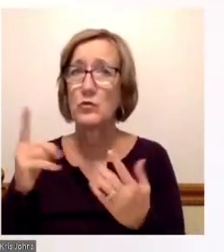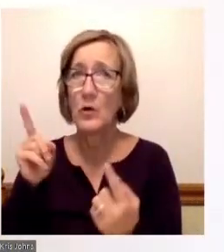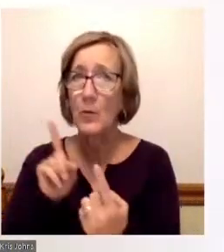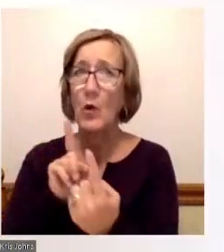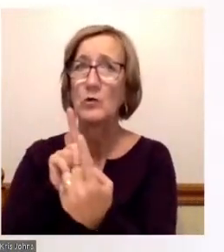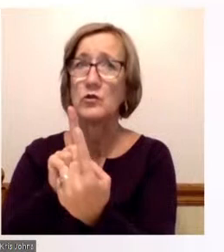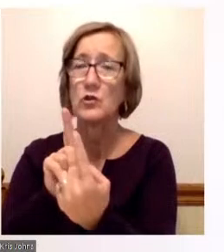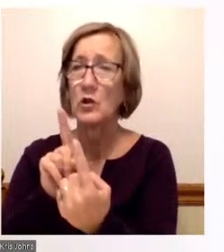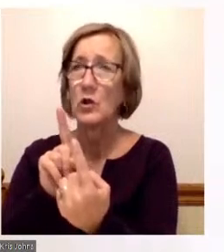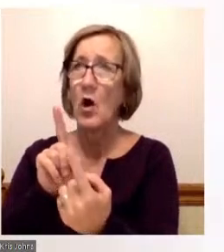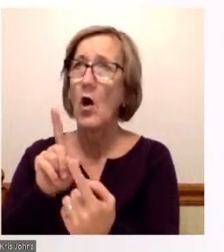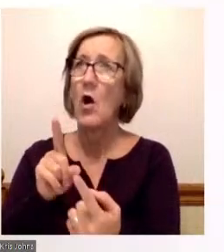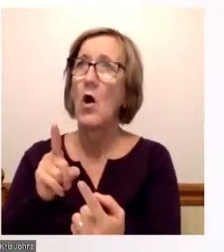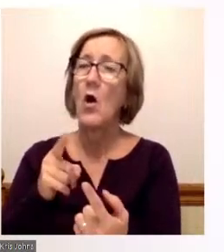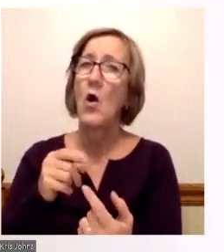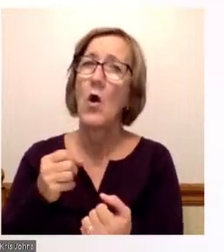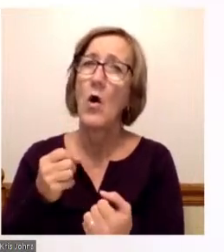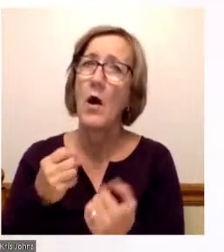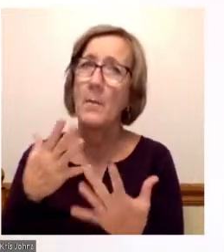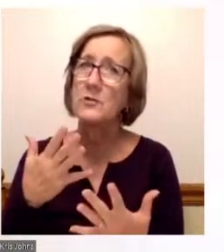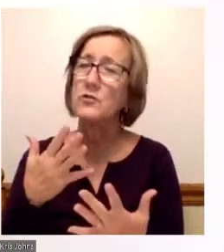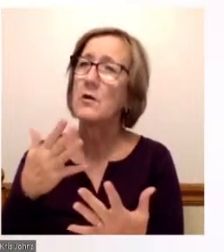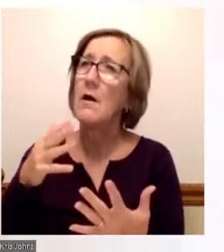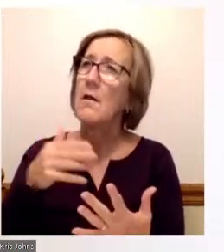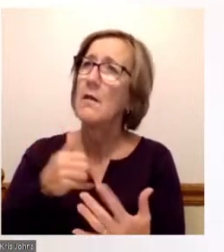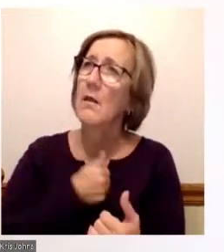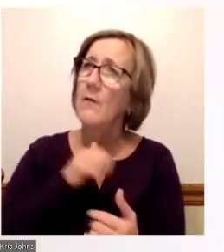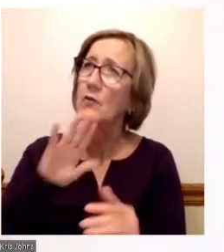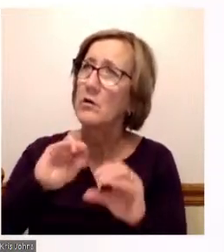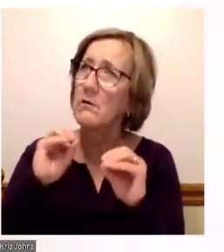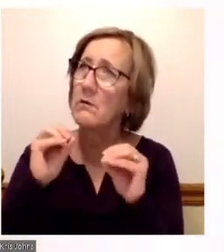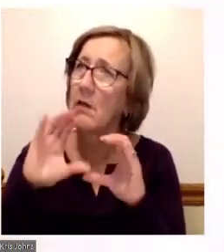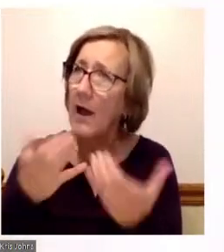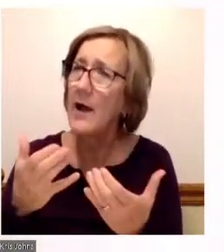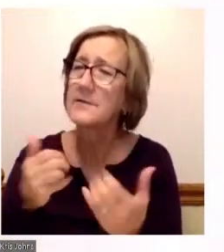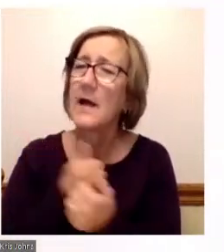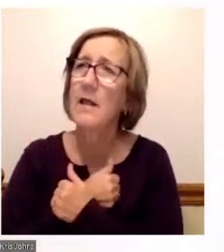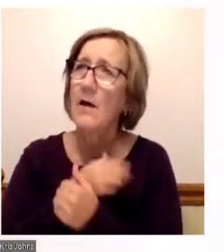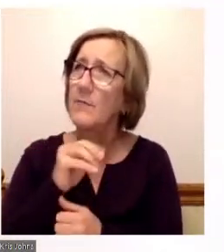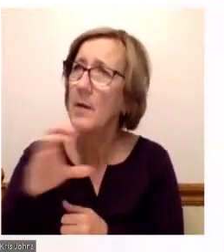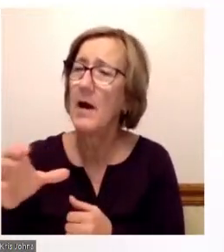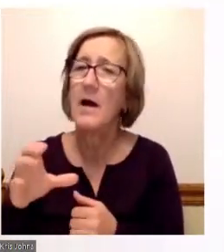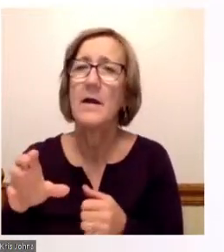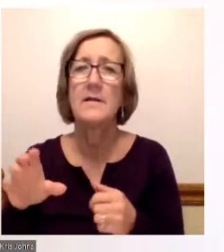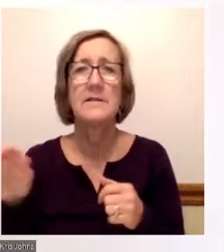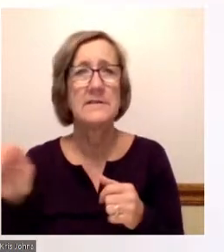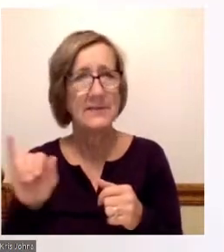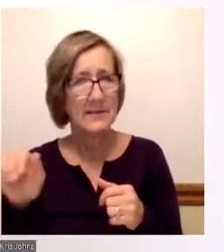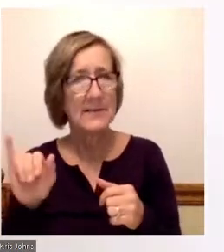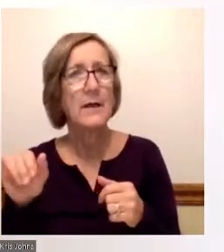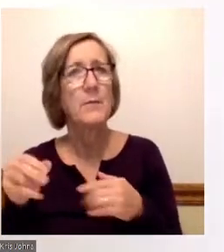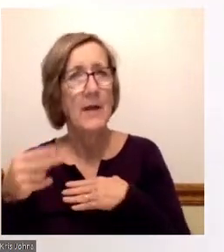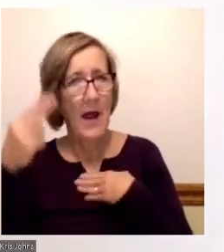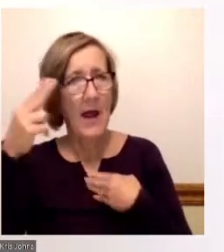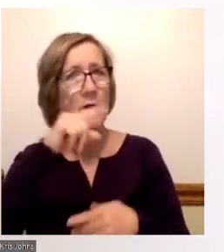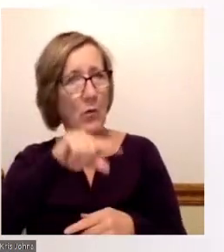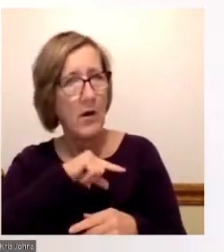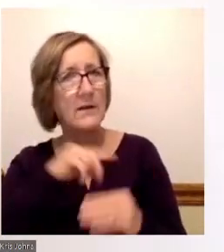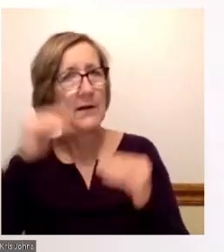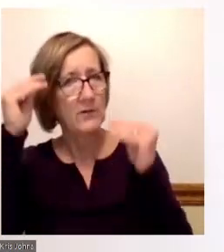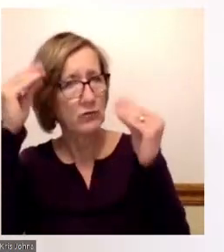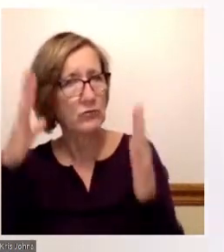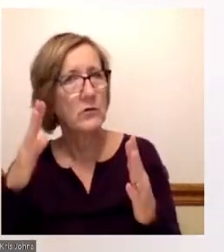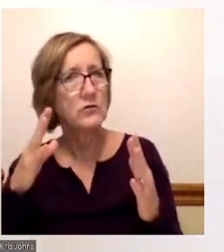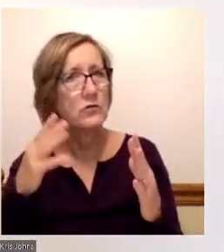know, how much they love Mott and how much they loved her class. And I think that really goes back to the high quality instructors is that, you know, they're the ones who create that